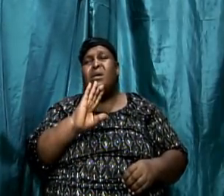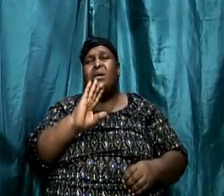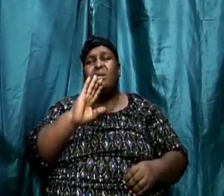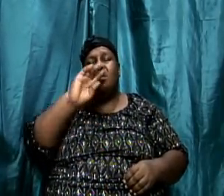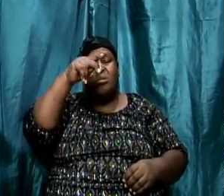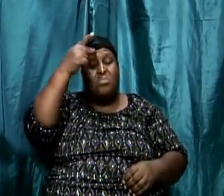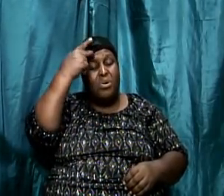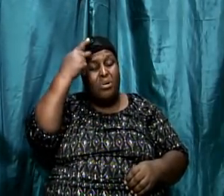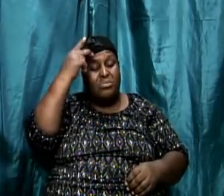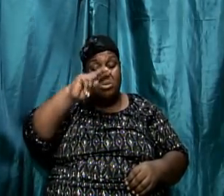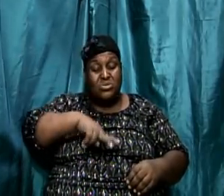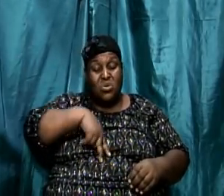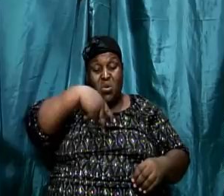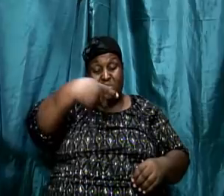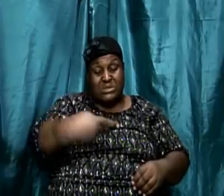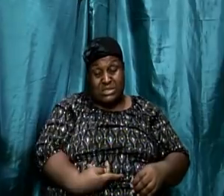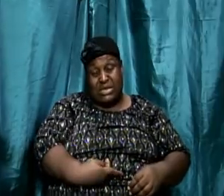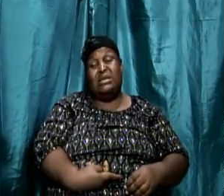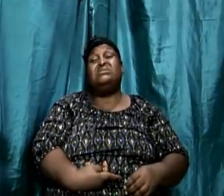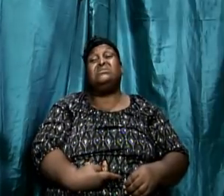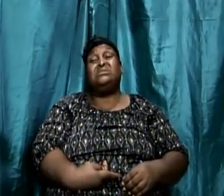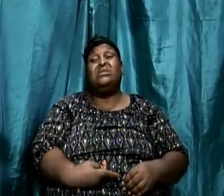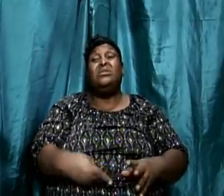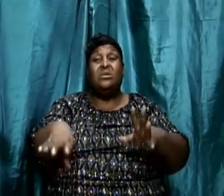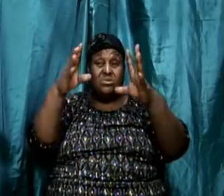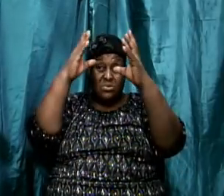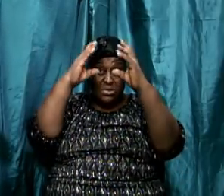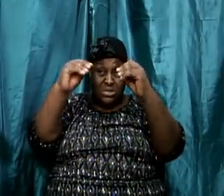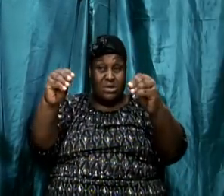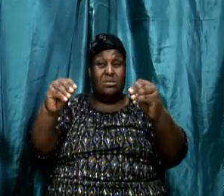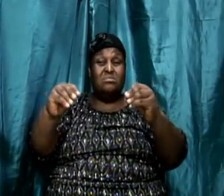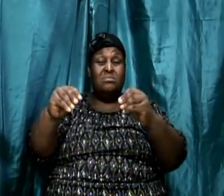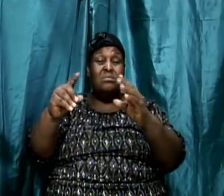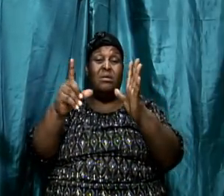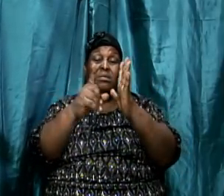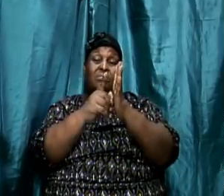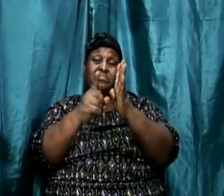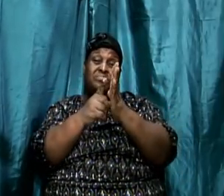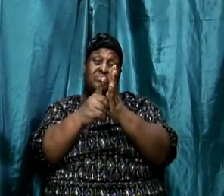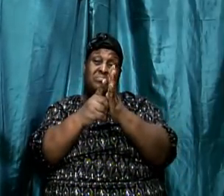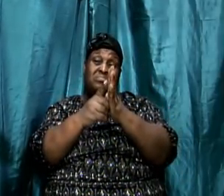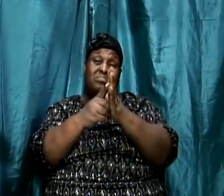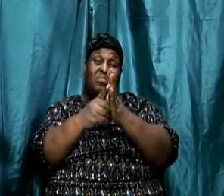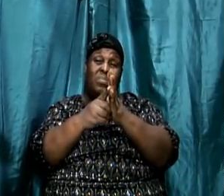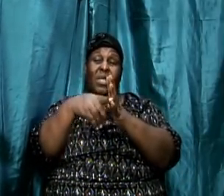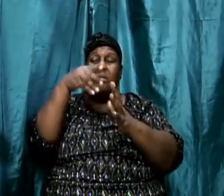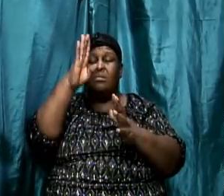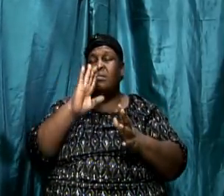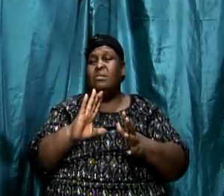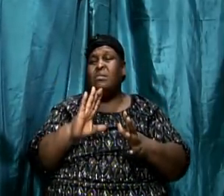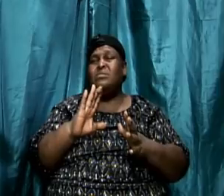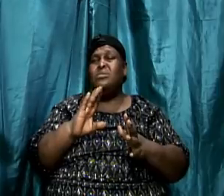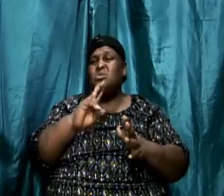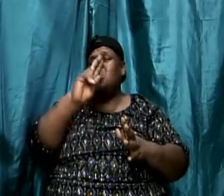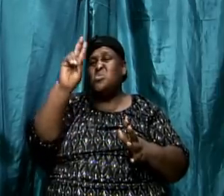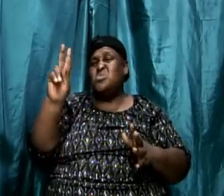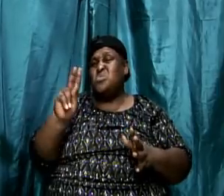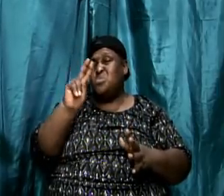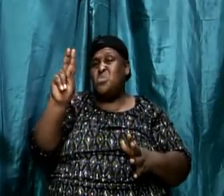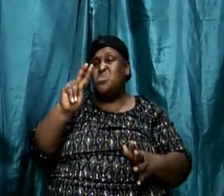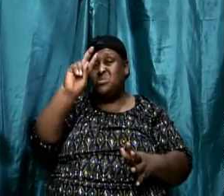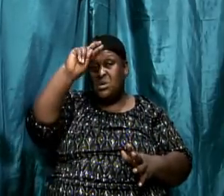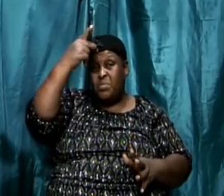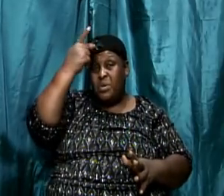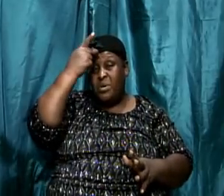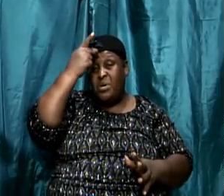to teach back the law because he understood the thing to the T and therefore God could have used him to express to these churches.